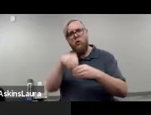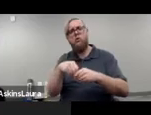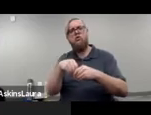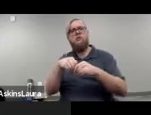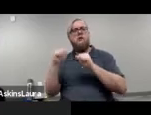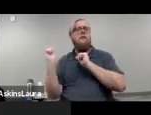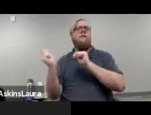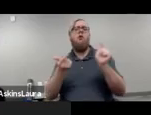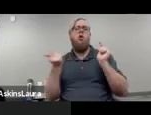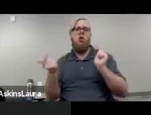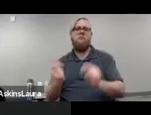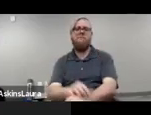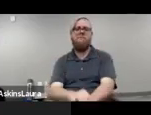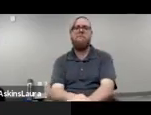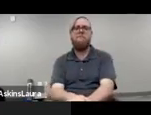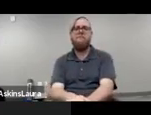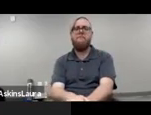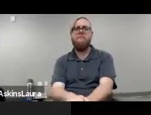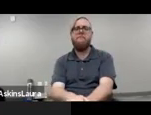kinds. Right.